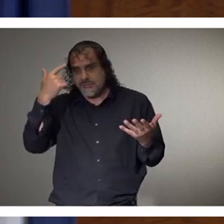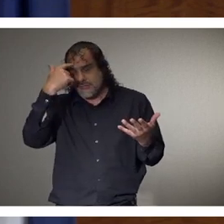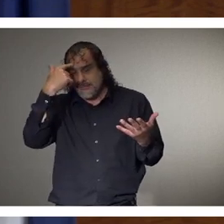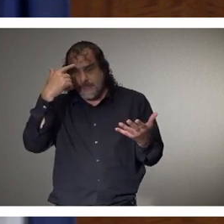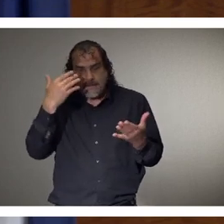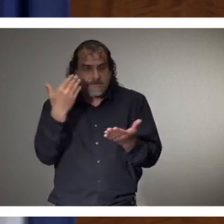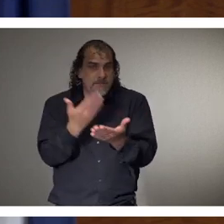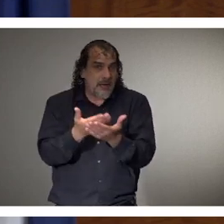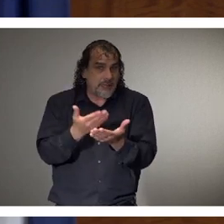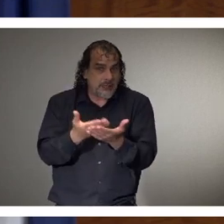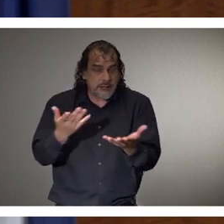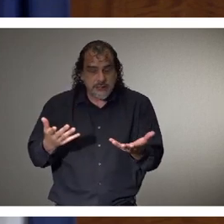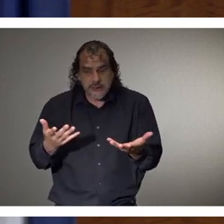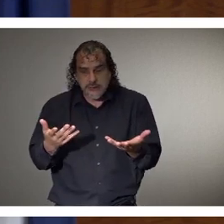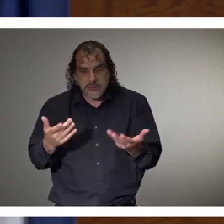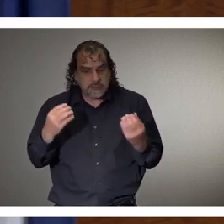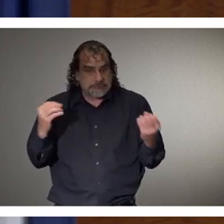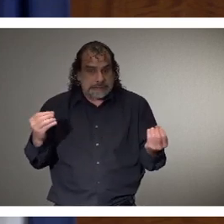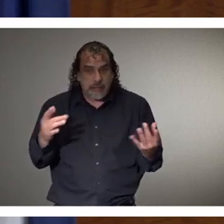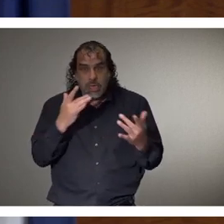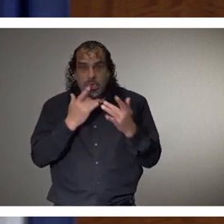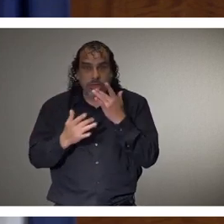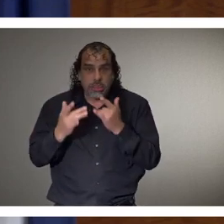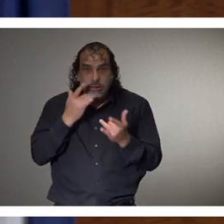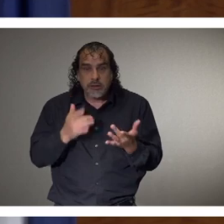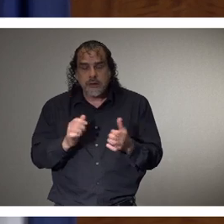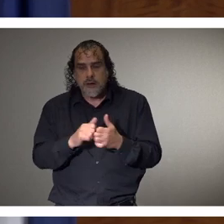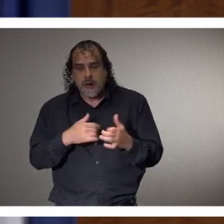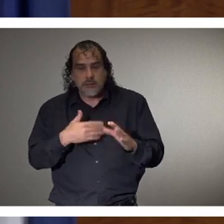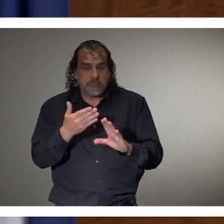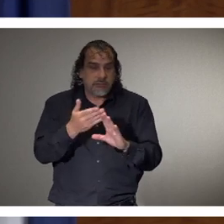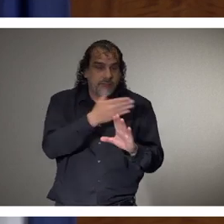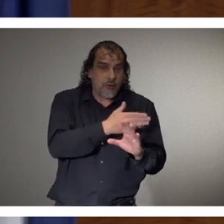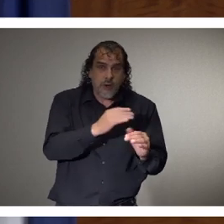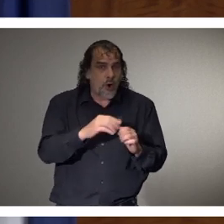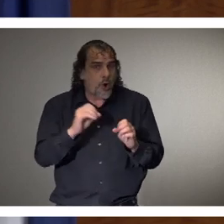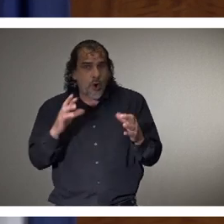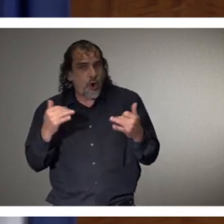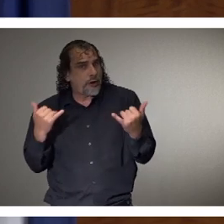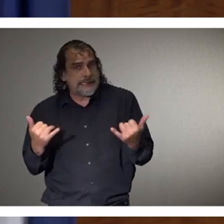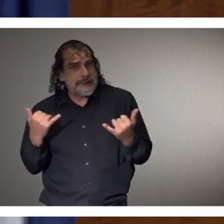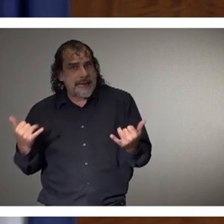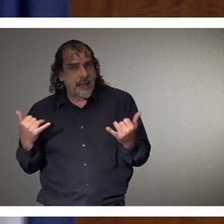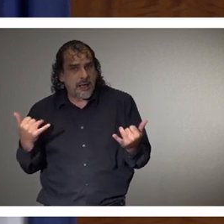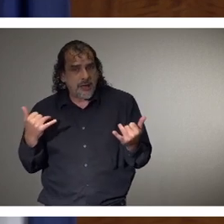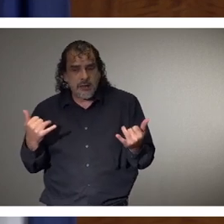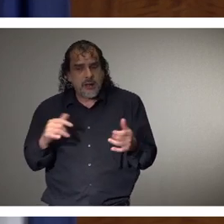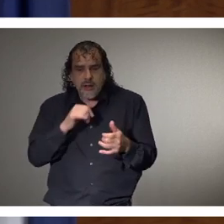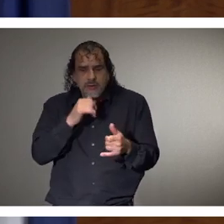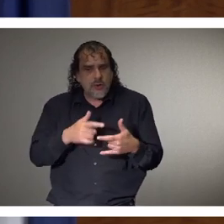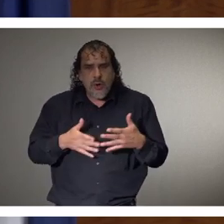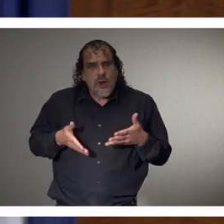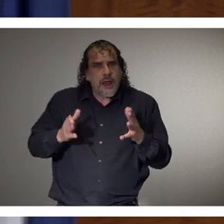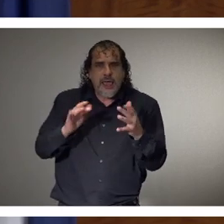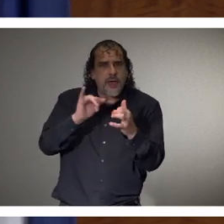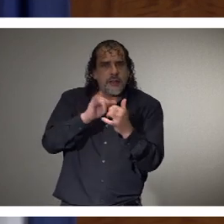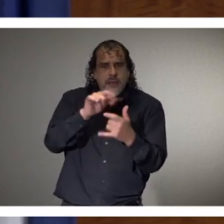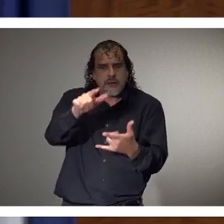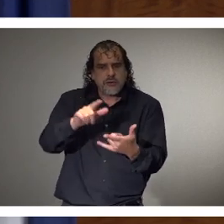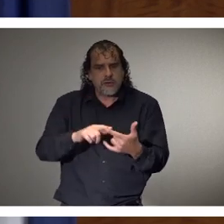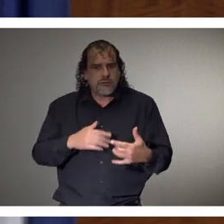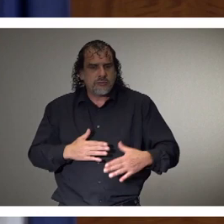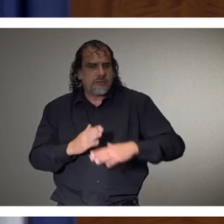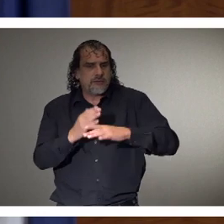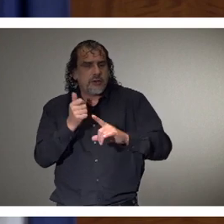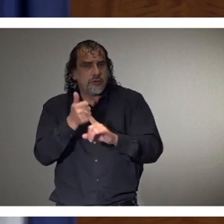the financial challenges, uh, that were either preexisting before COVID-19 or that are now a challenge because of